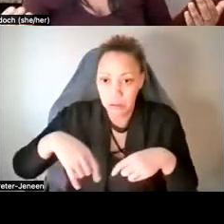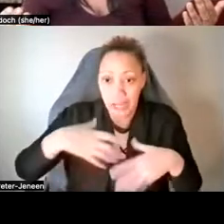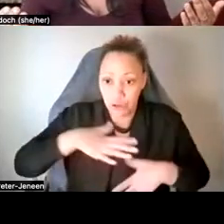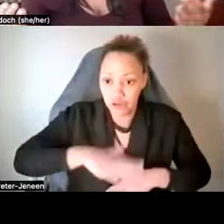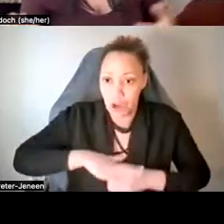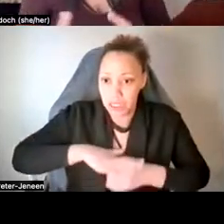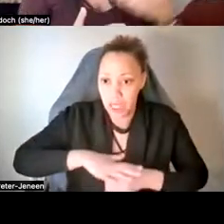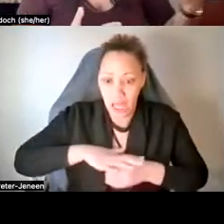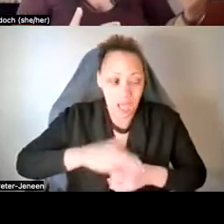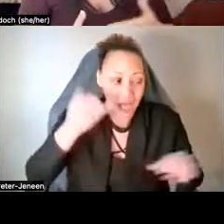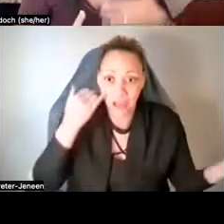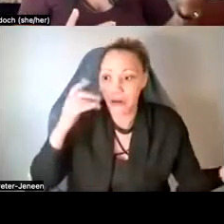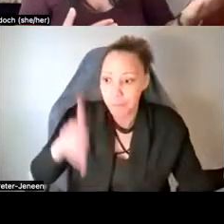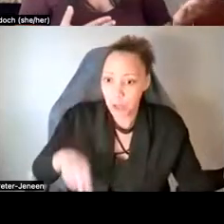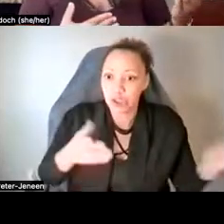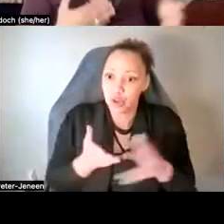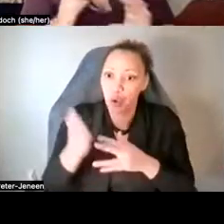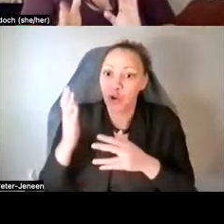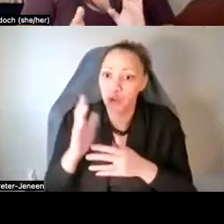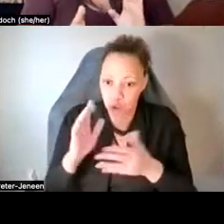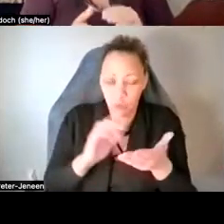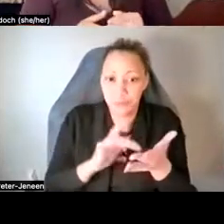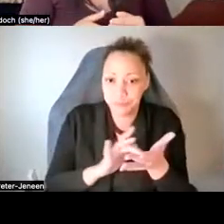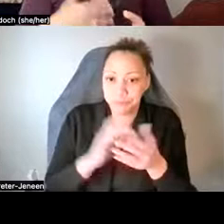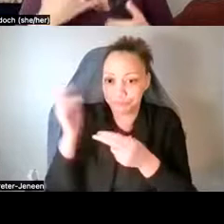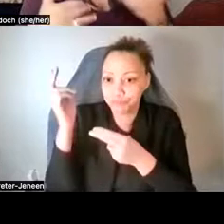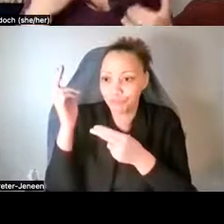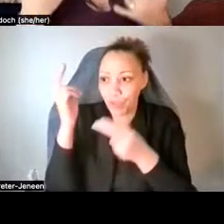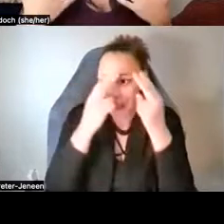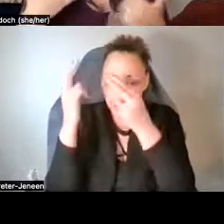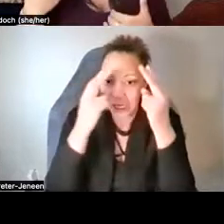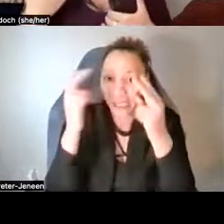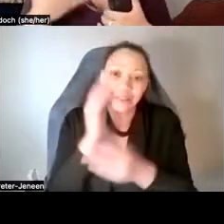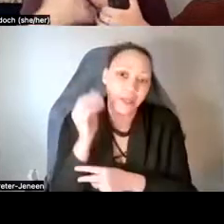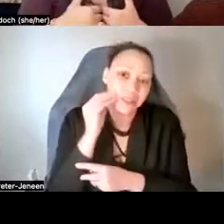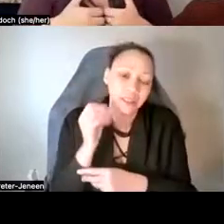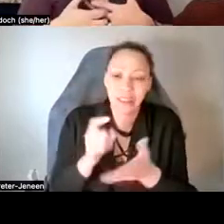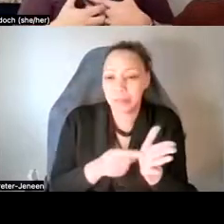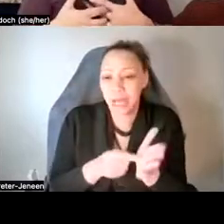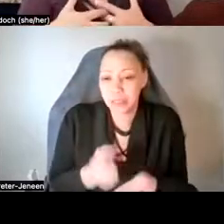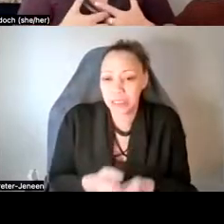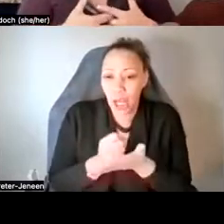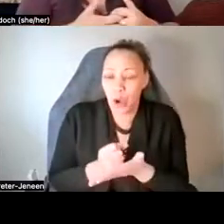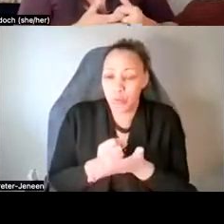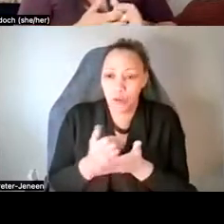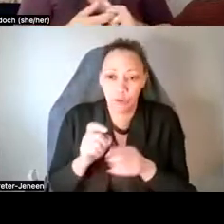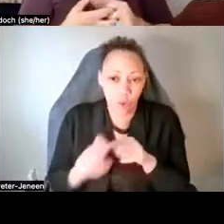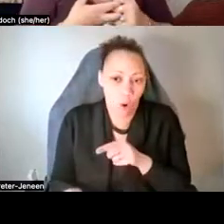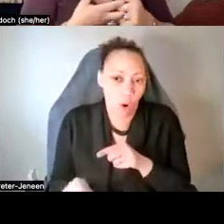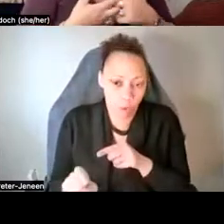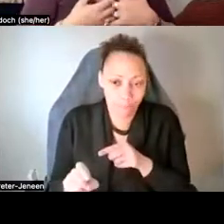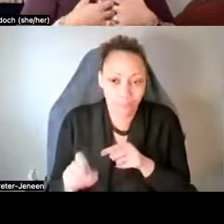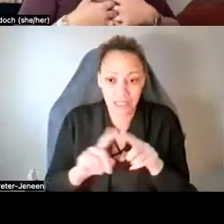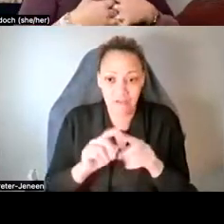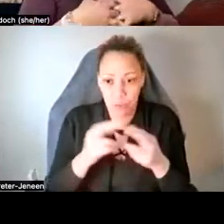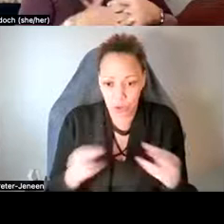psychedelic experience. And so calling the hotline sometimes is just helpful to call, um, are these resources for U.S.